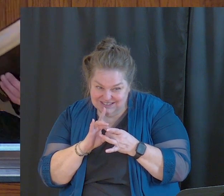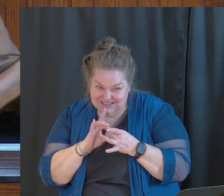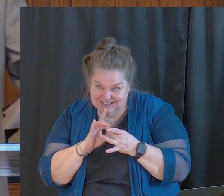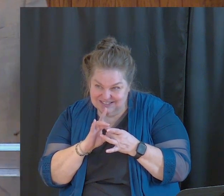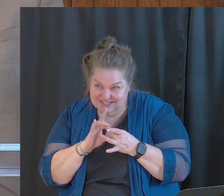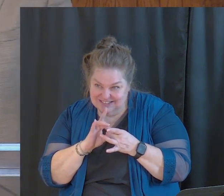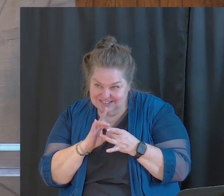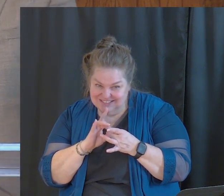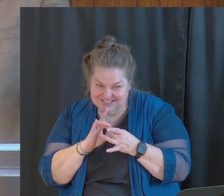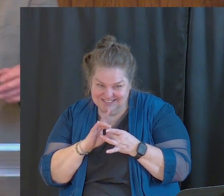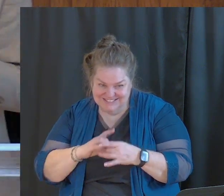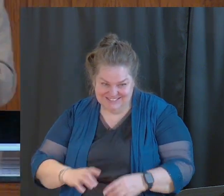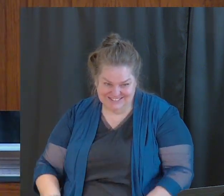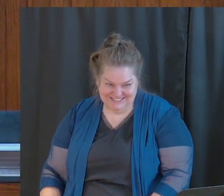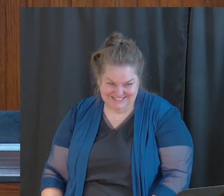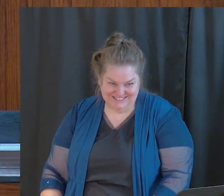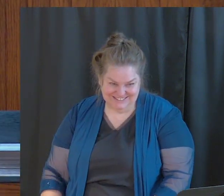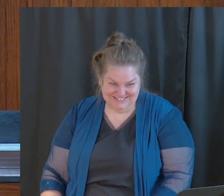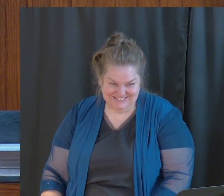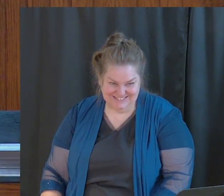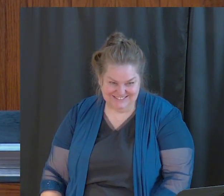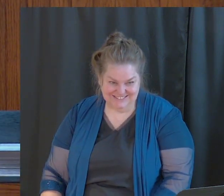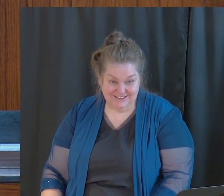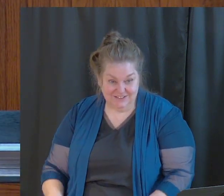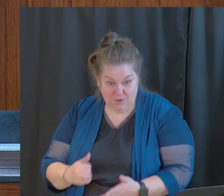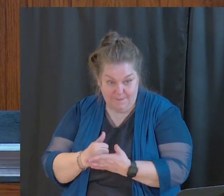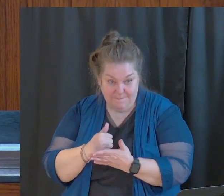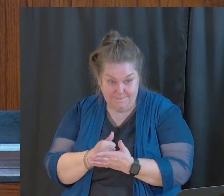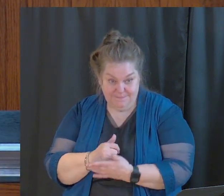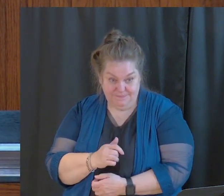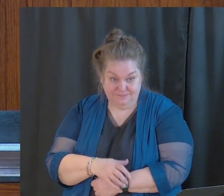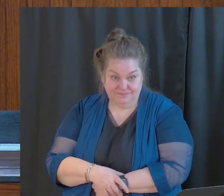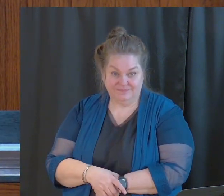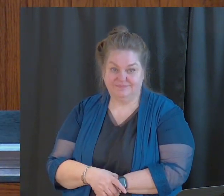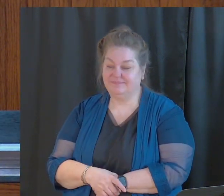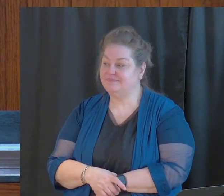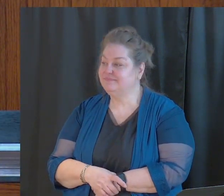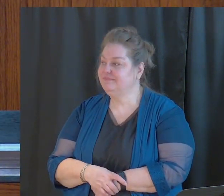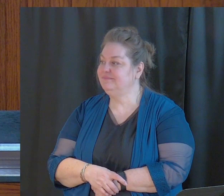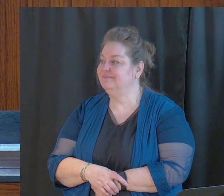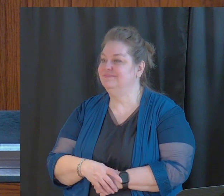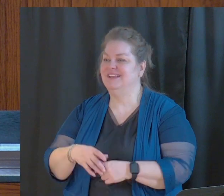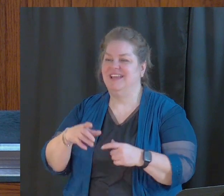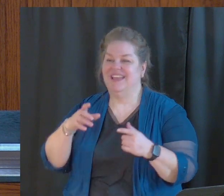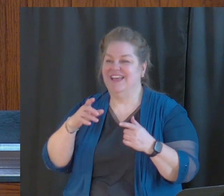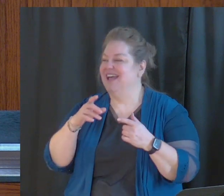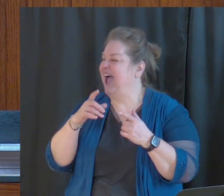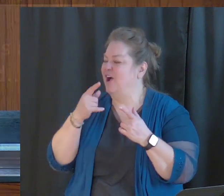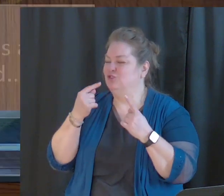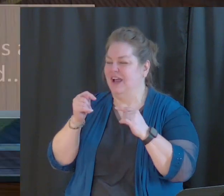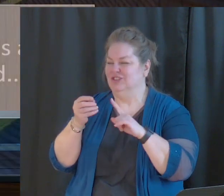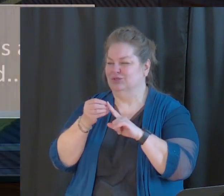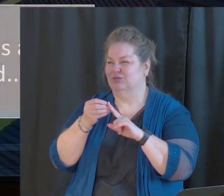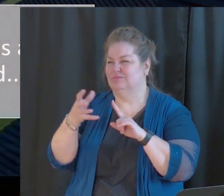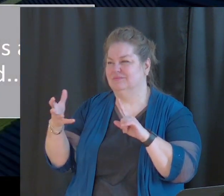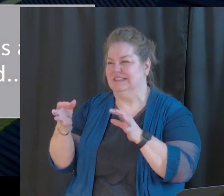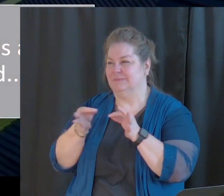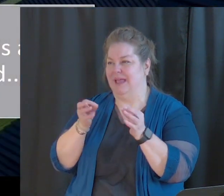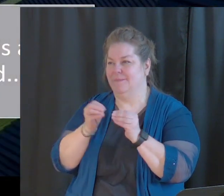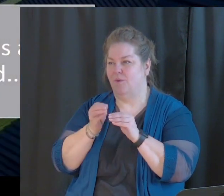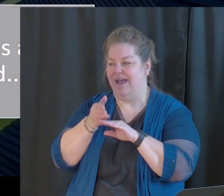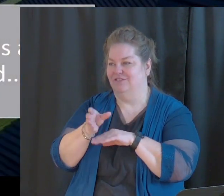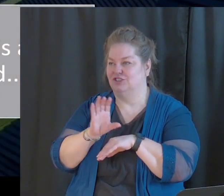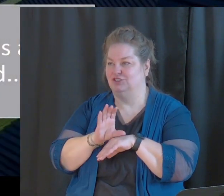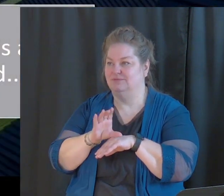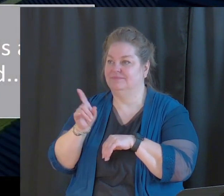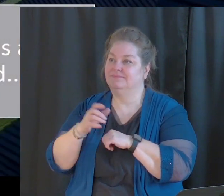to you, you're confused, come and see me afterwards, I'll draw you a picture. Then we'll both be confused. Alright, the next